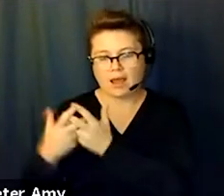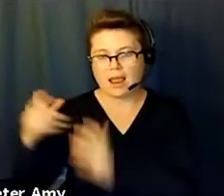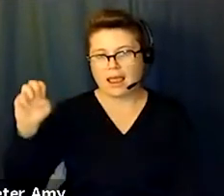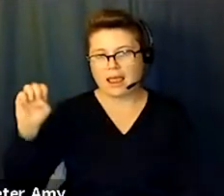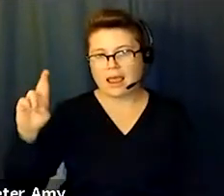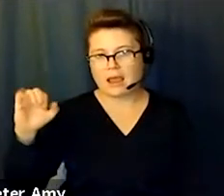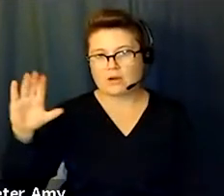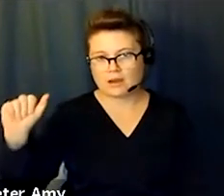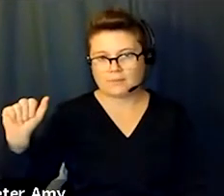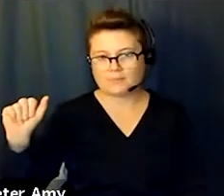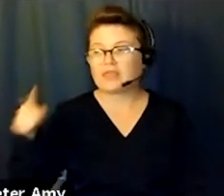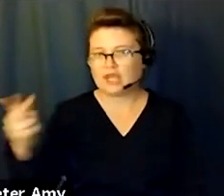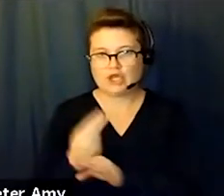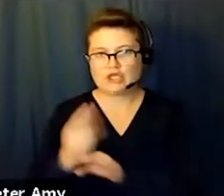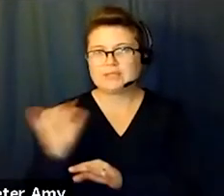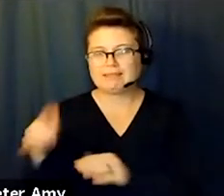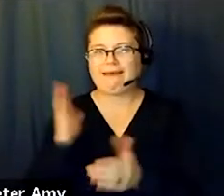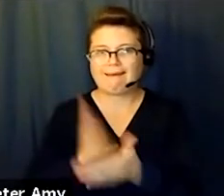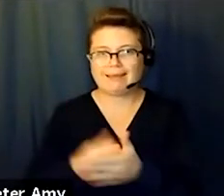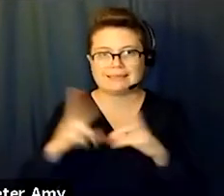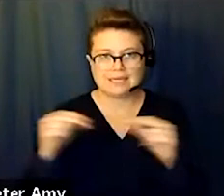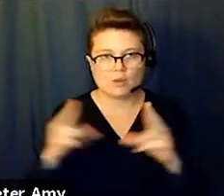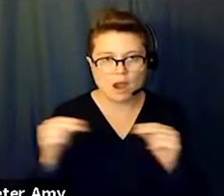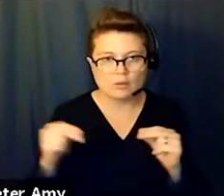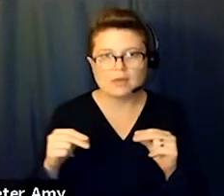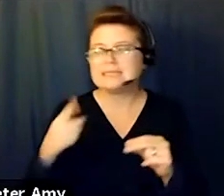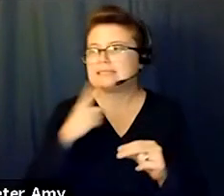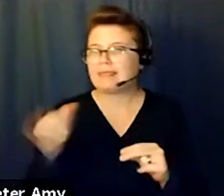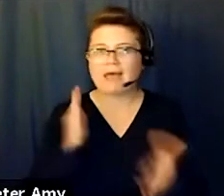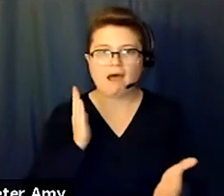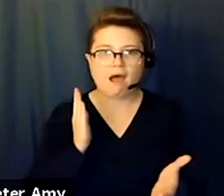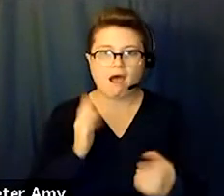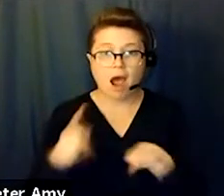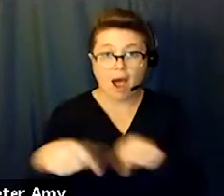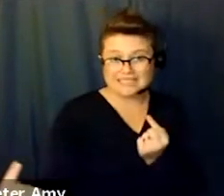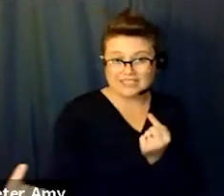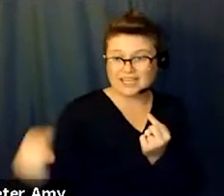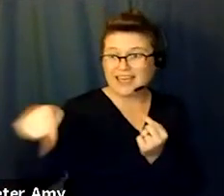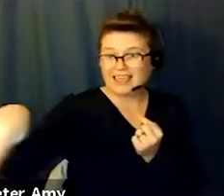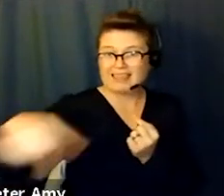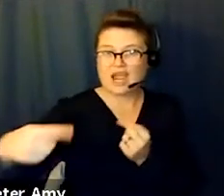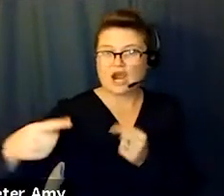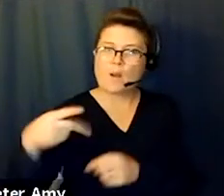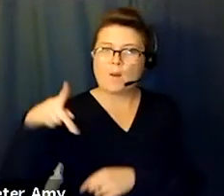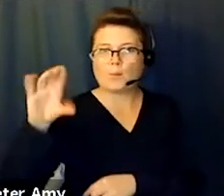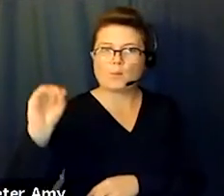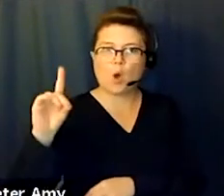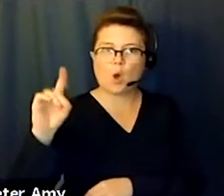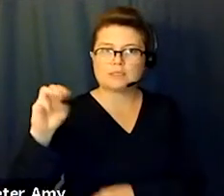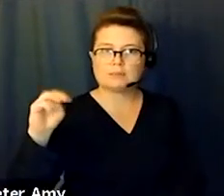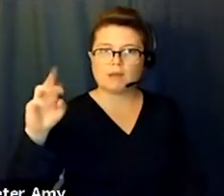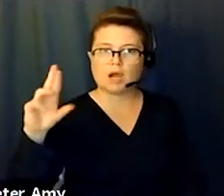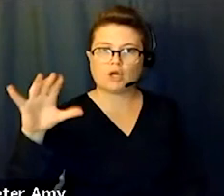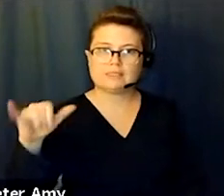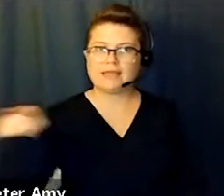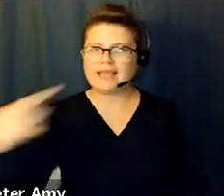right now against Nicaragua. They're saying that the opposition, the right-wing contras are pro-democracy, freedom fighters are saying Ortega's